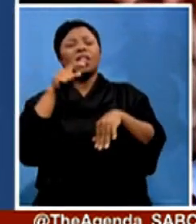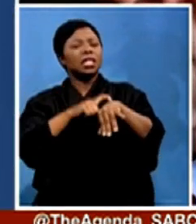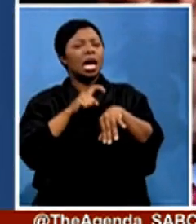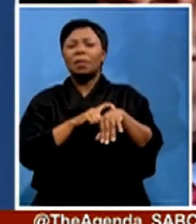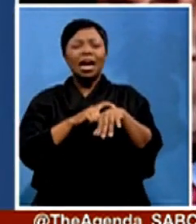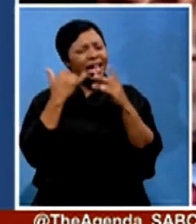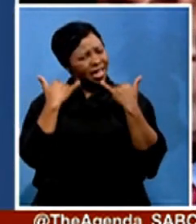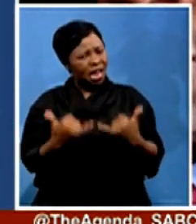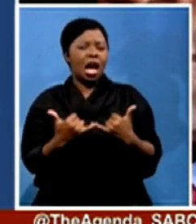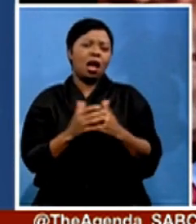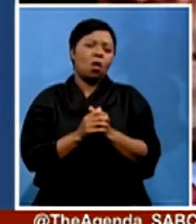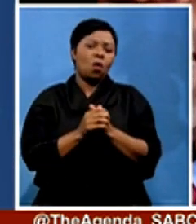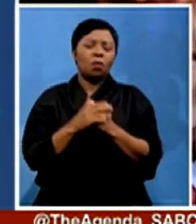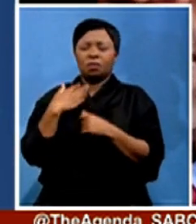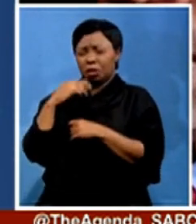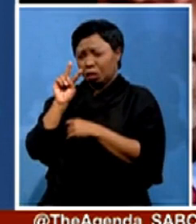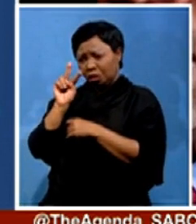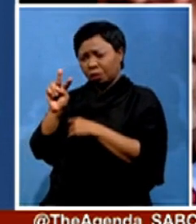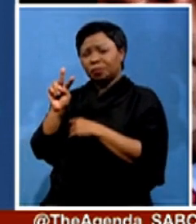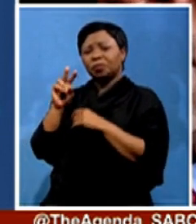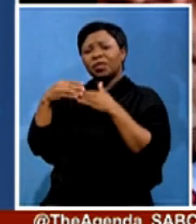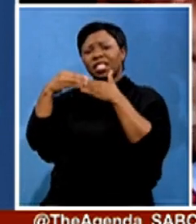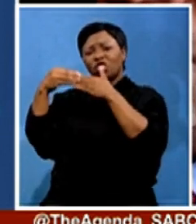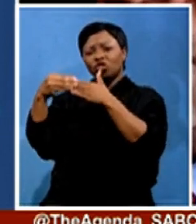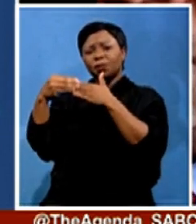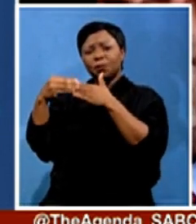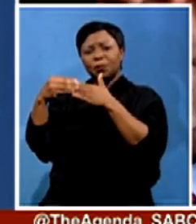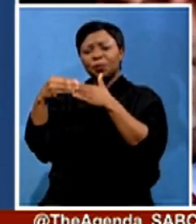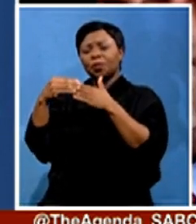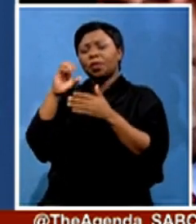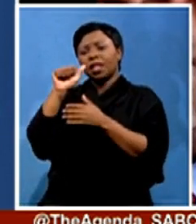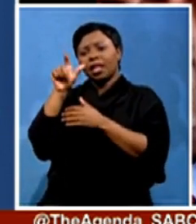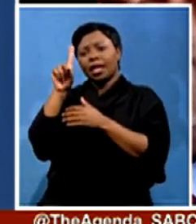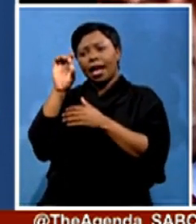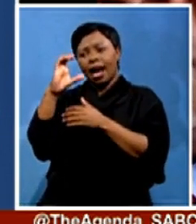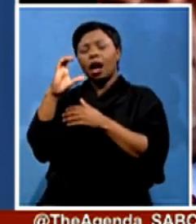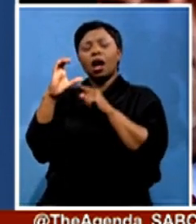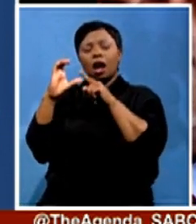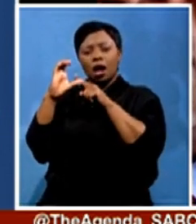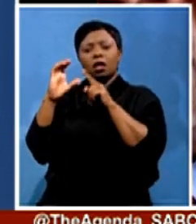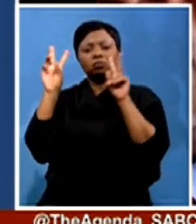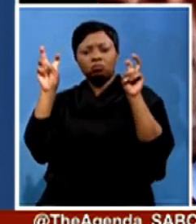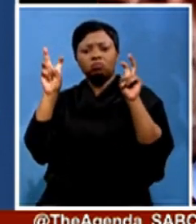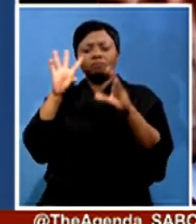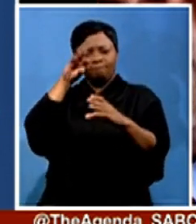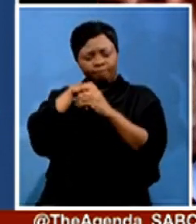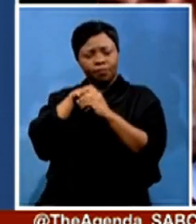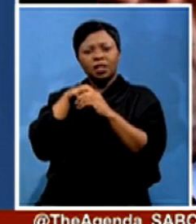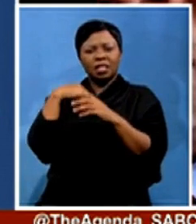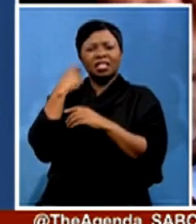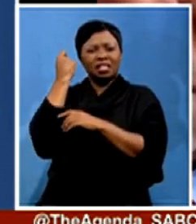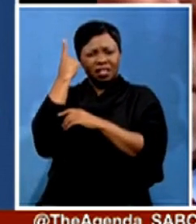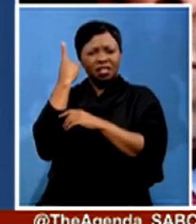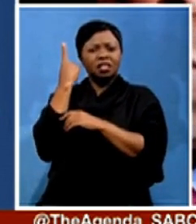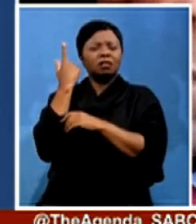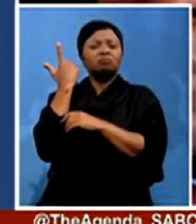leadership of Sadak on the matter, and we understand that the extraordinary summit of the Southern